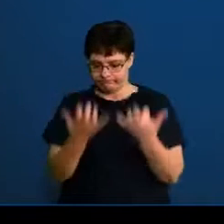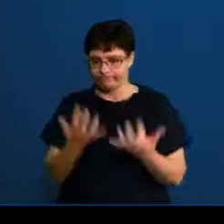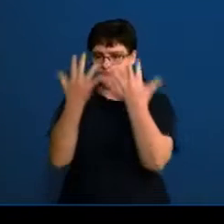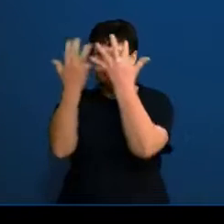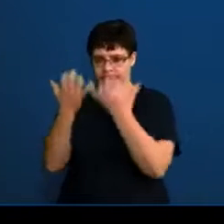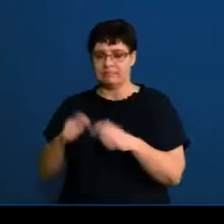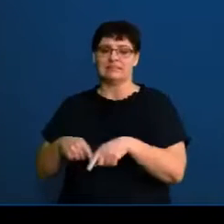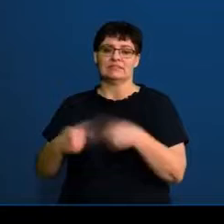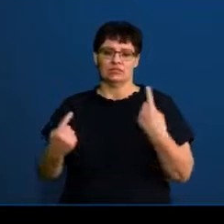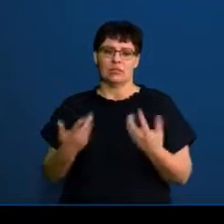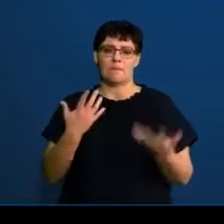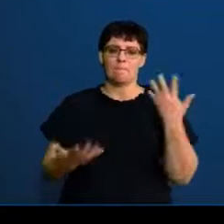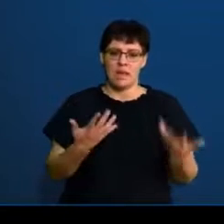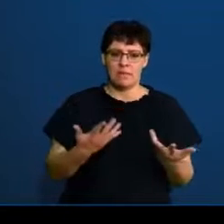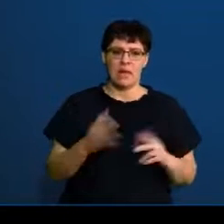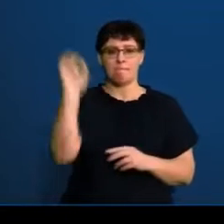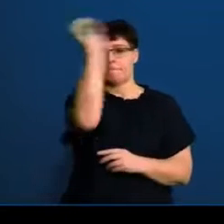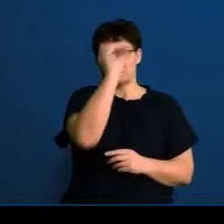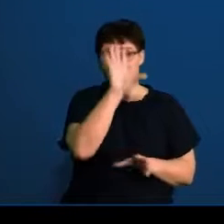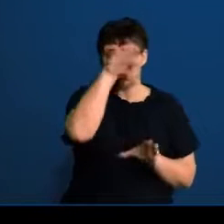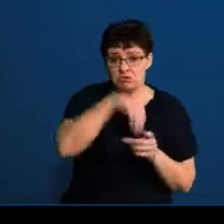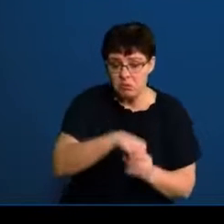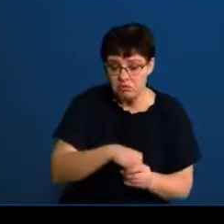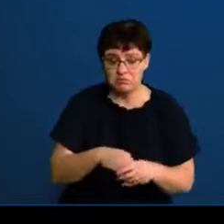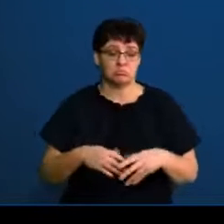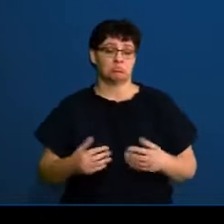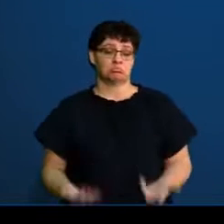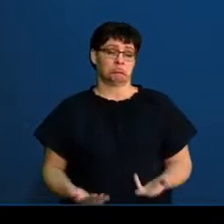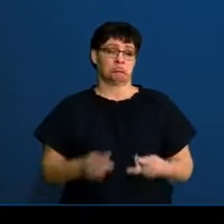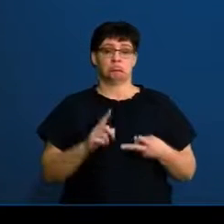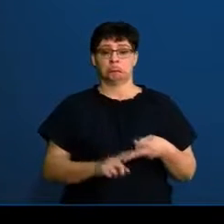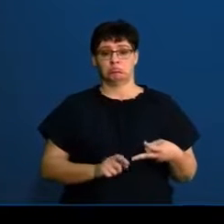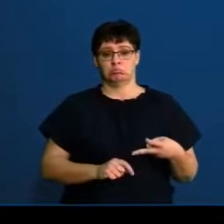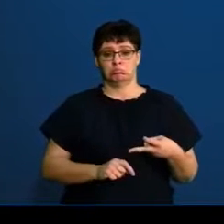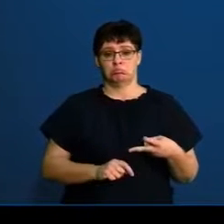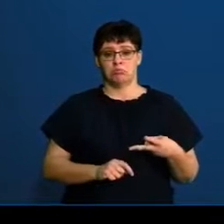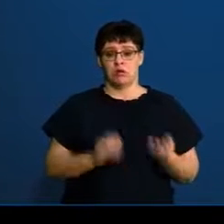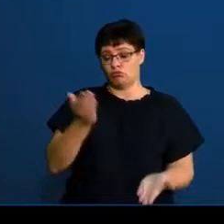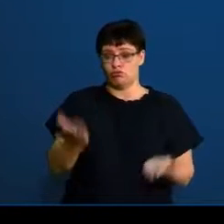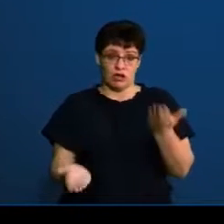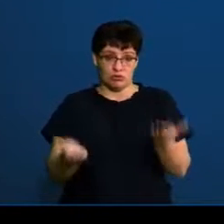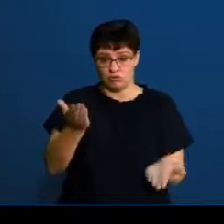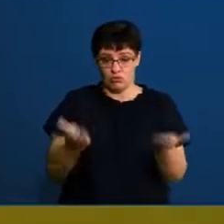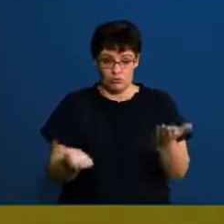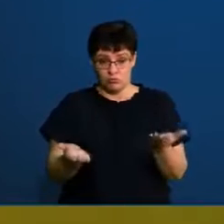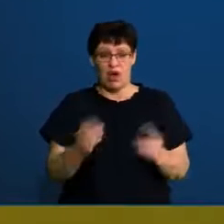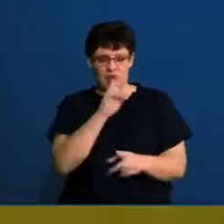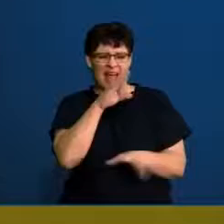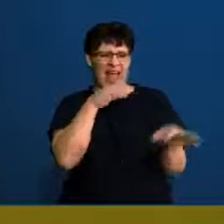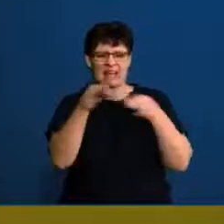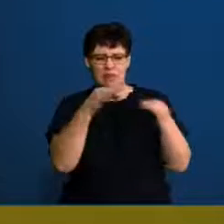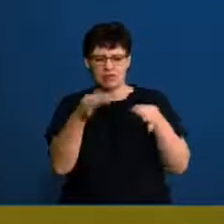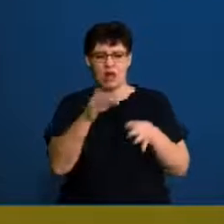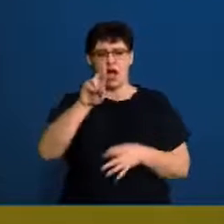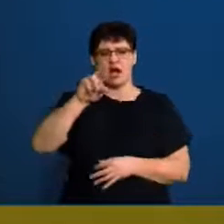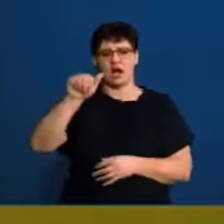need to do a calculation involving a percentage. You might need to use ratio. So remember how I explained how to